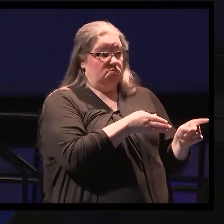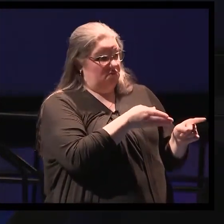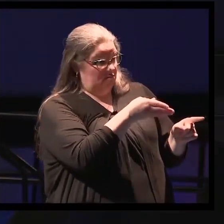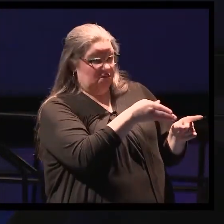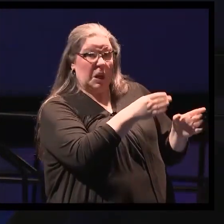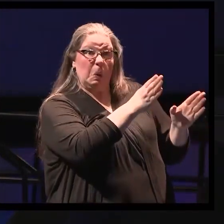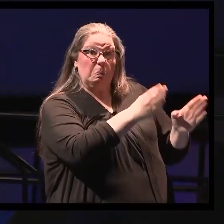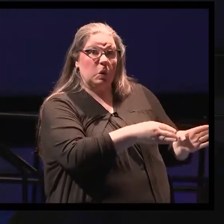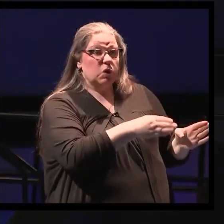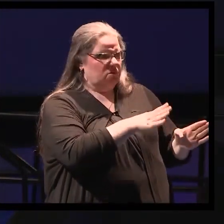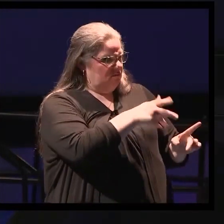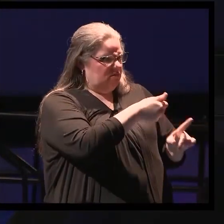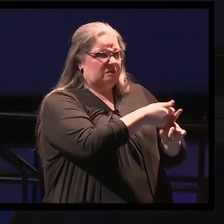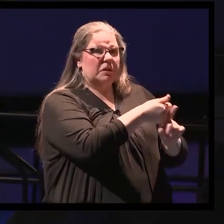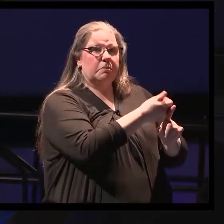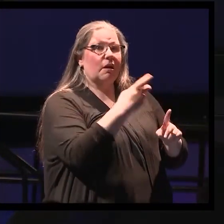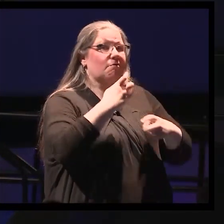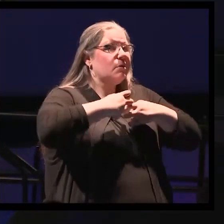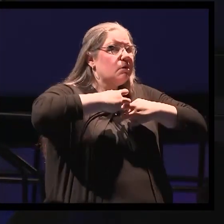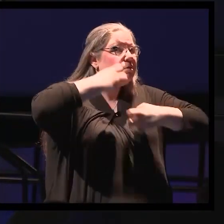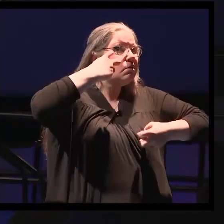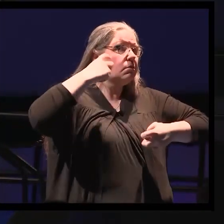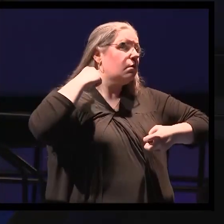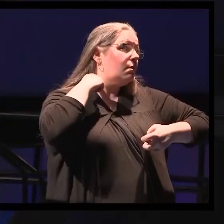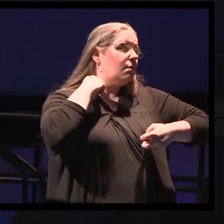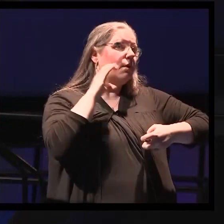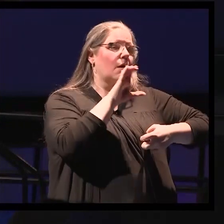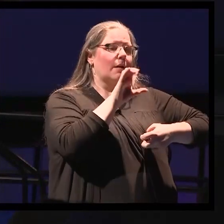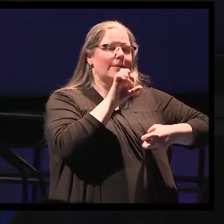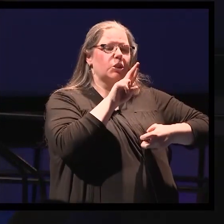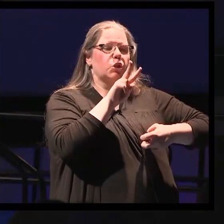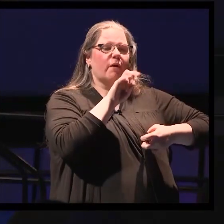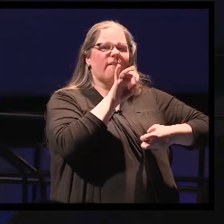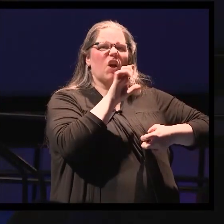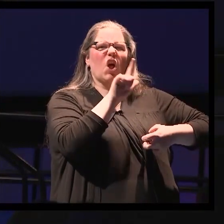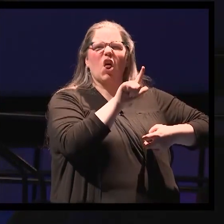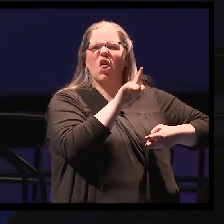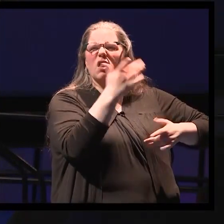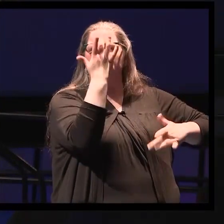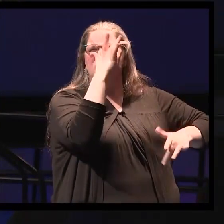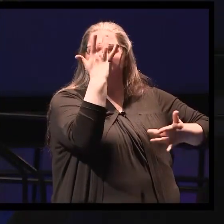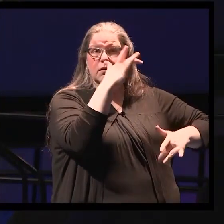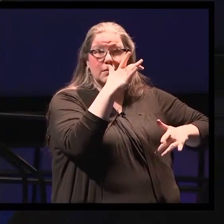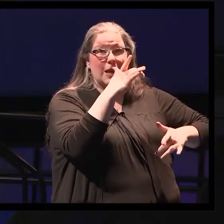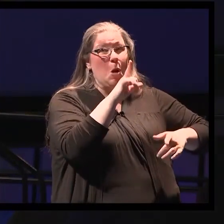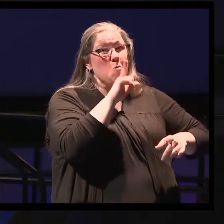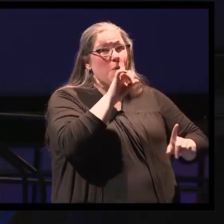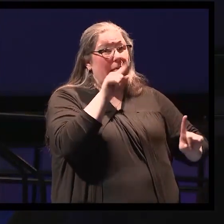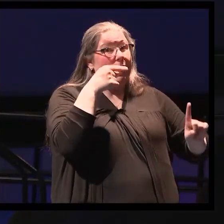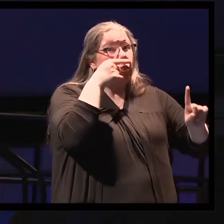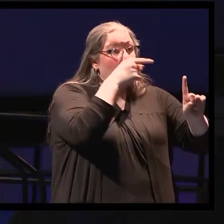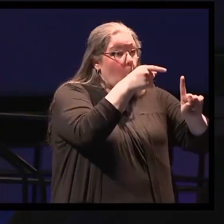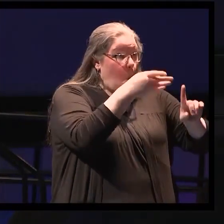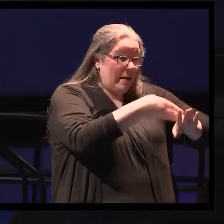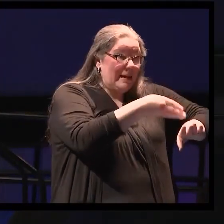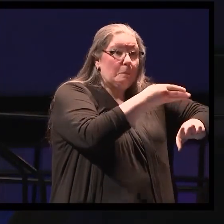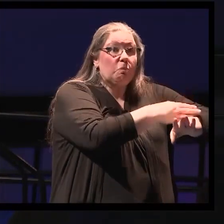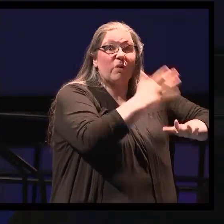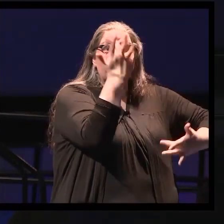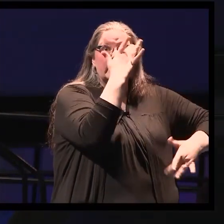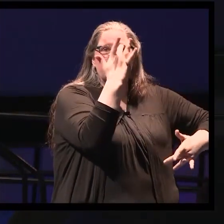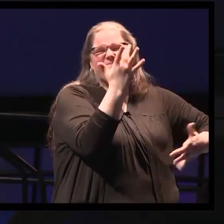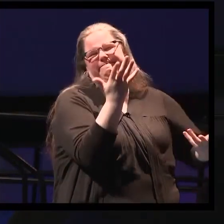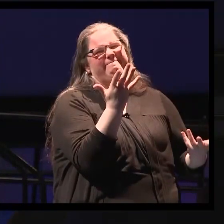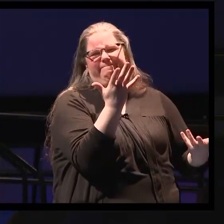with cervical myelopathy, the goal of the surgery is to halt the progression. So not necessarily to improve symptoms.